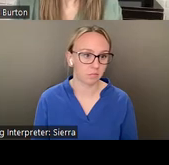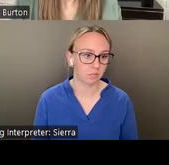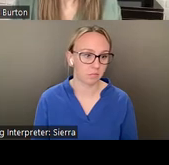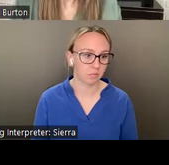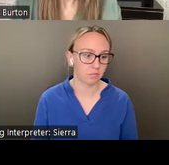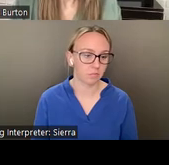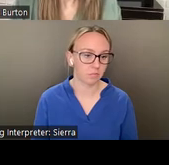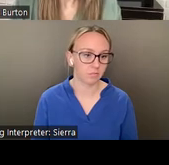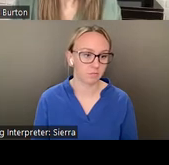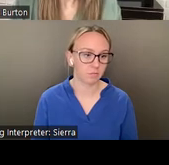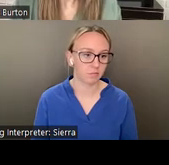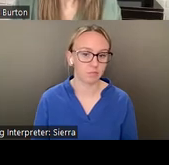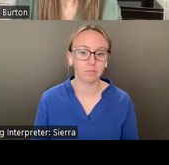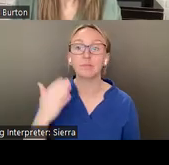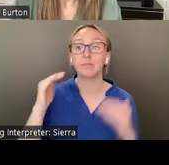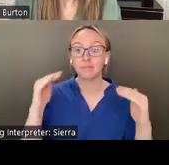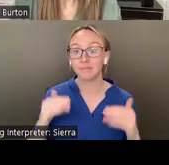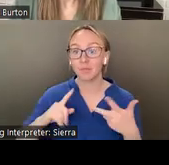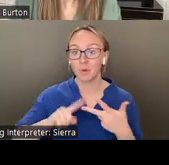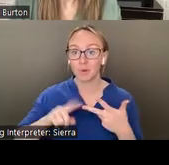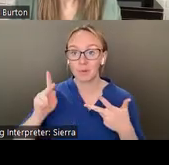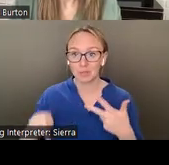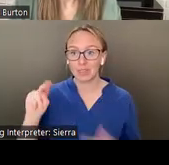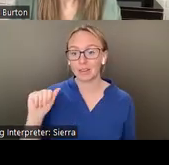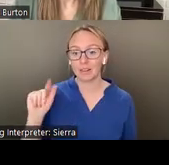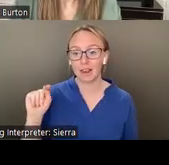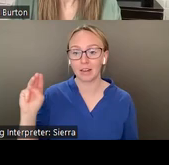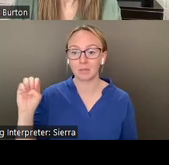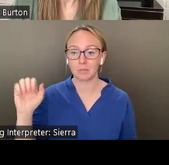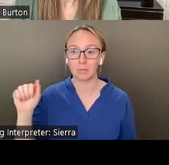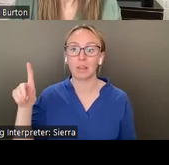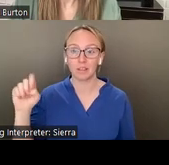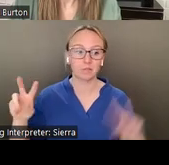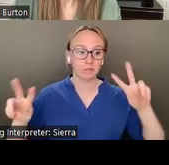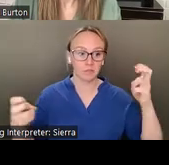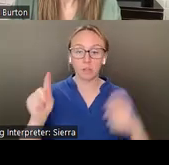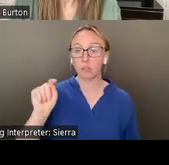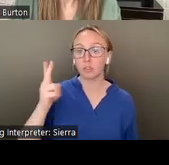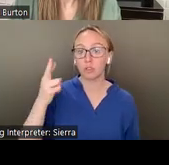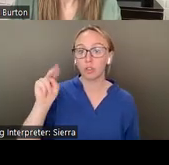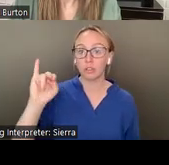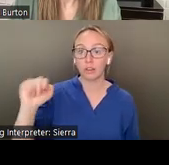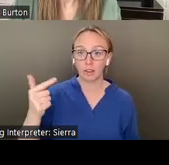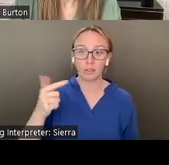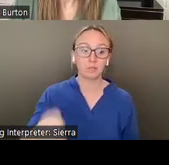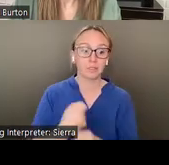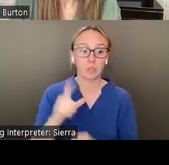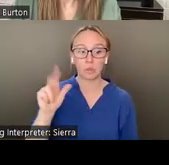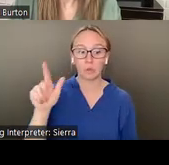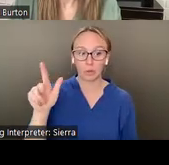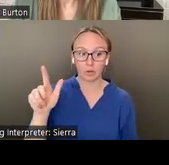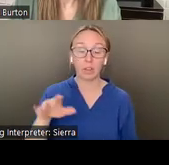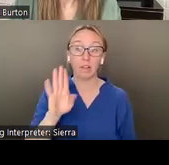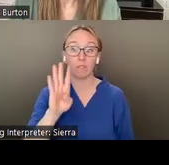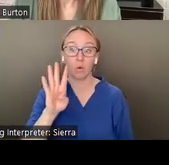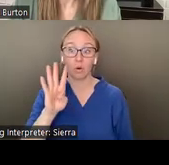This is Nat Mead's work titled turning 2023 48 inches